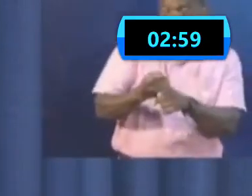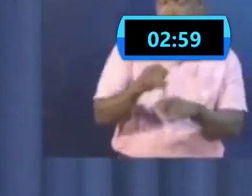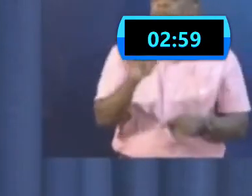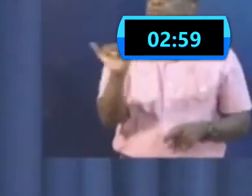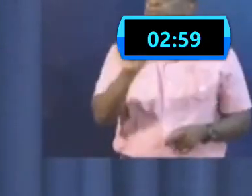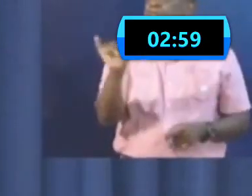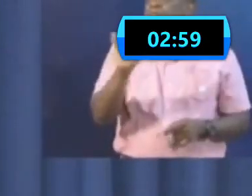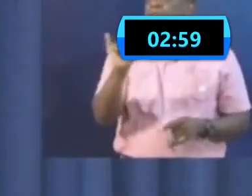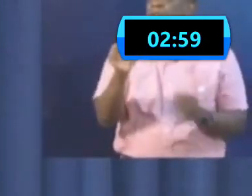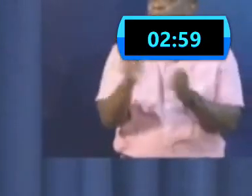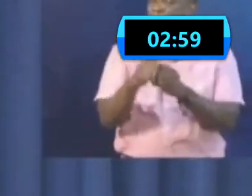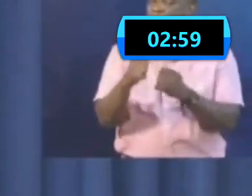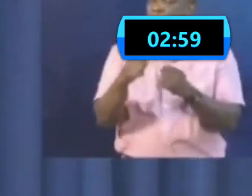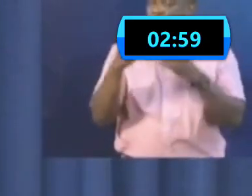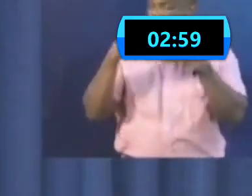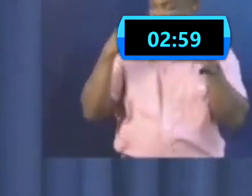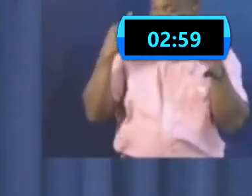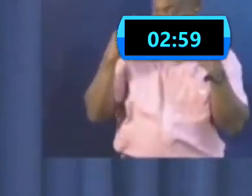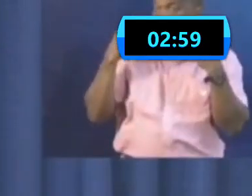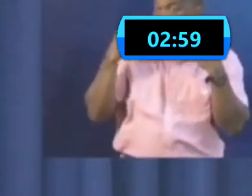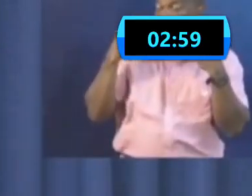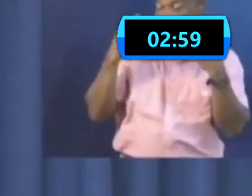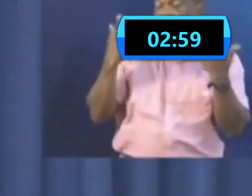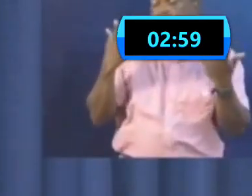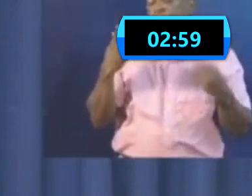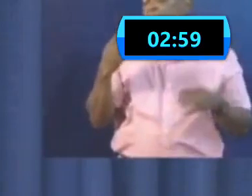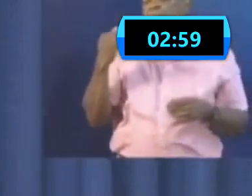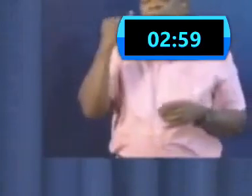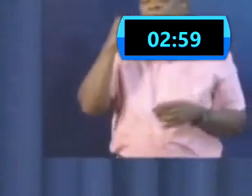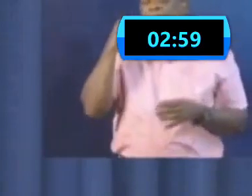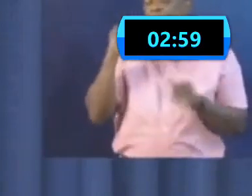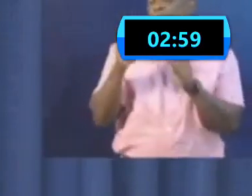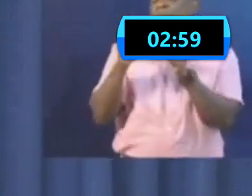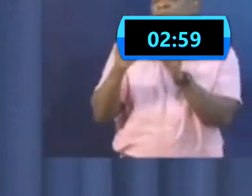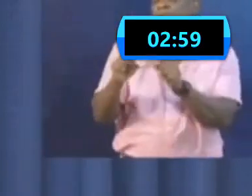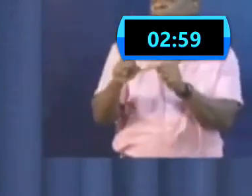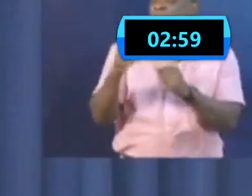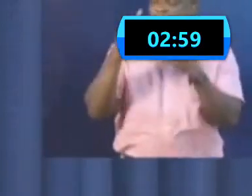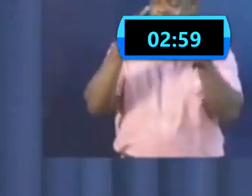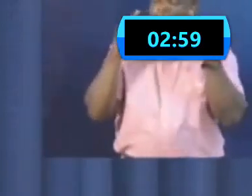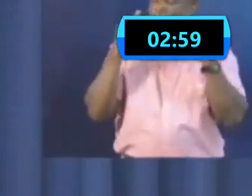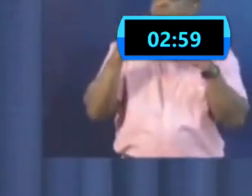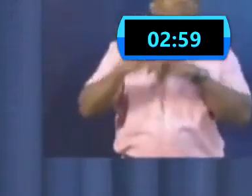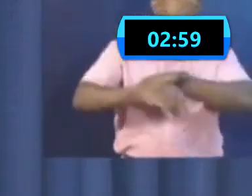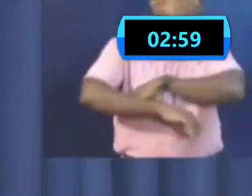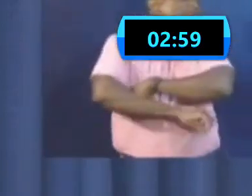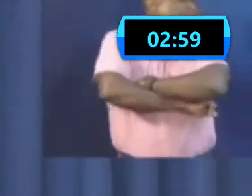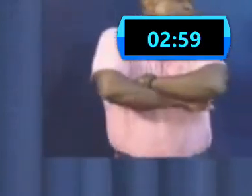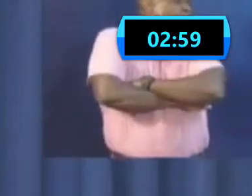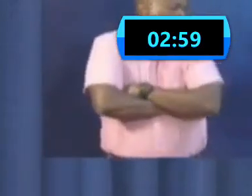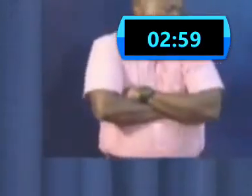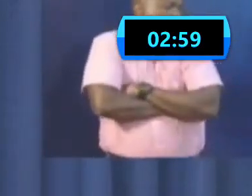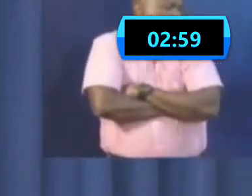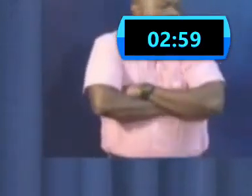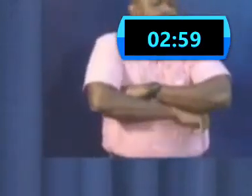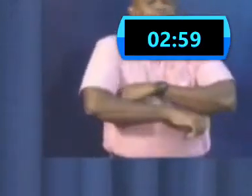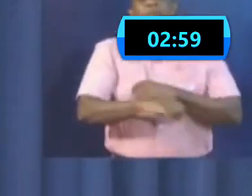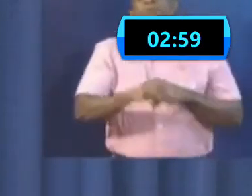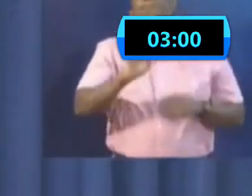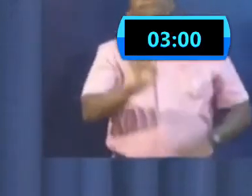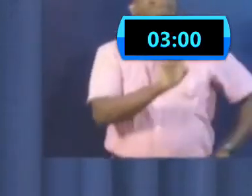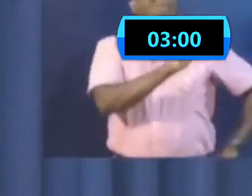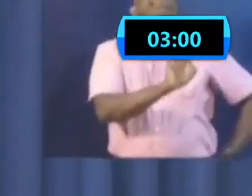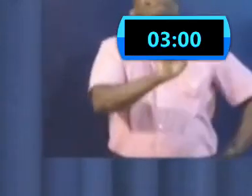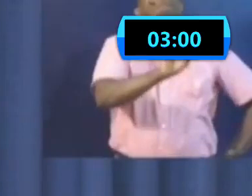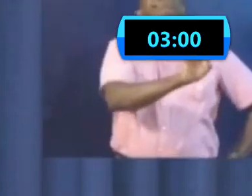you may meet many police officers who may not notice, may not observe, but there might be an officer who is saying to you, you're breaking the law and would make an